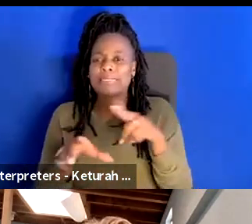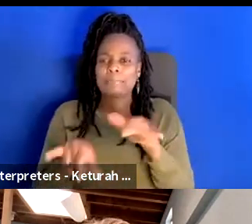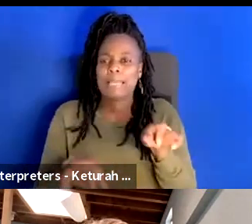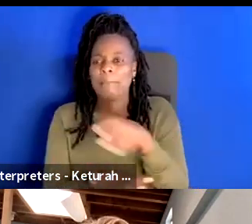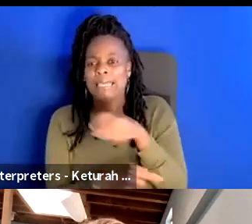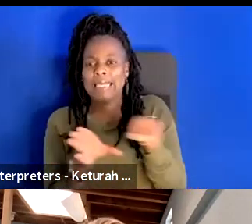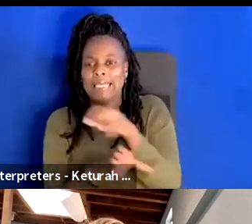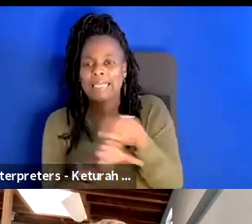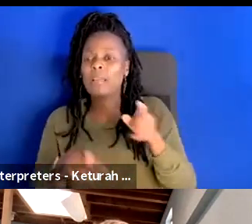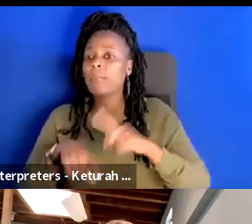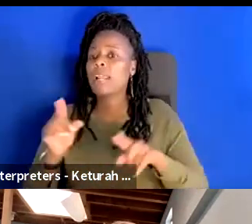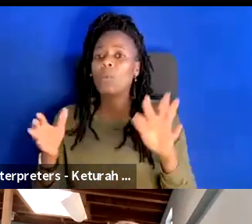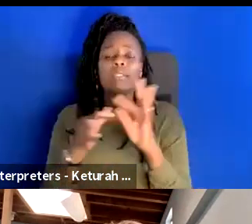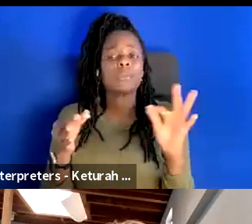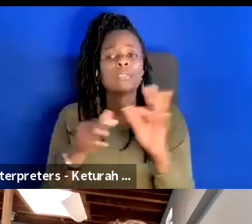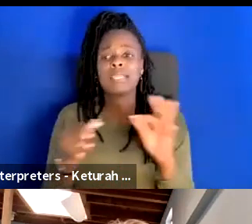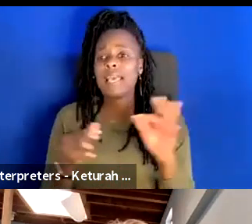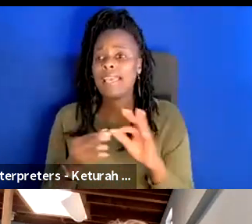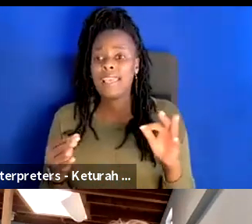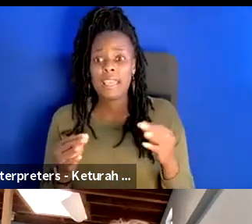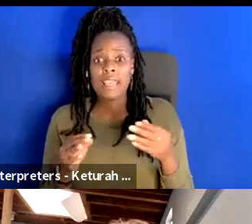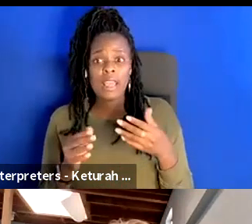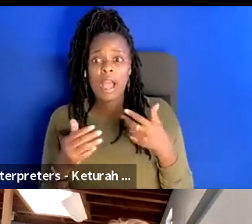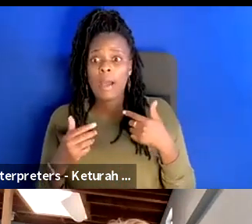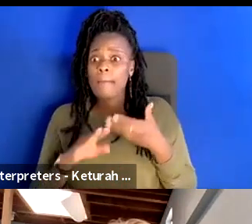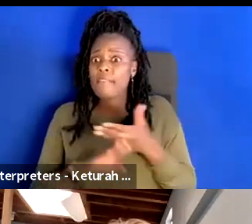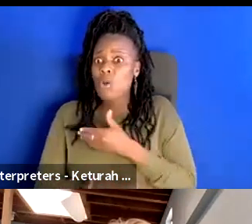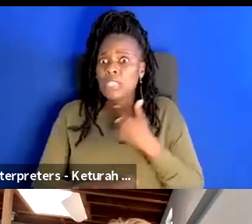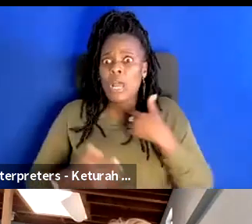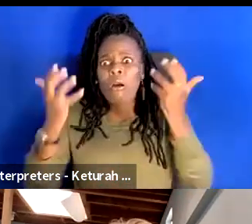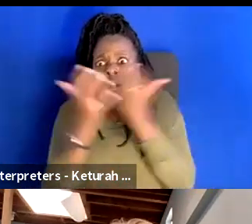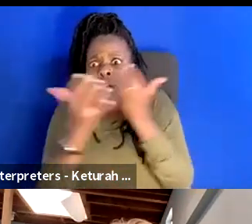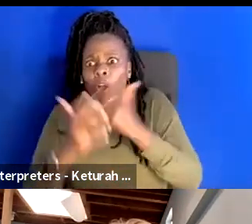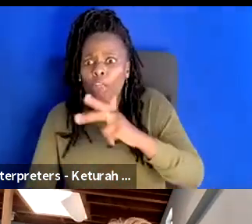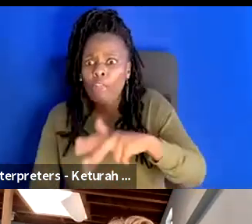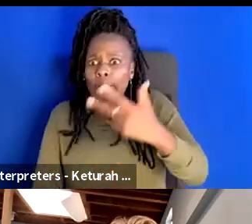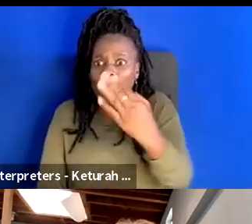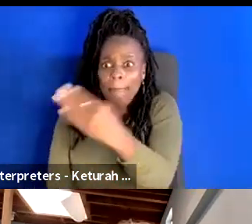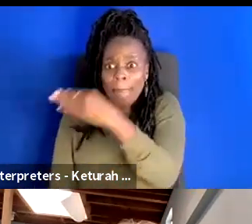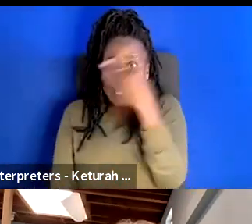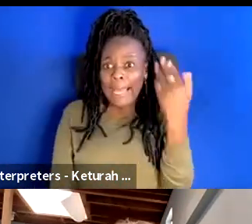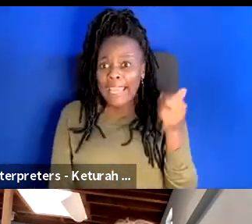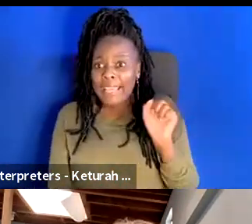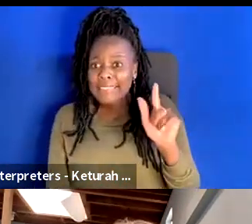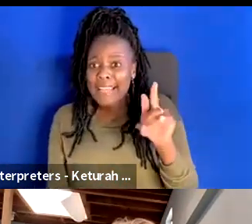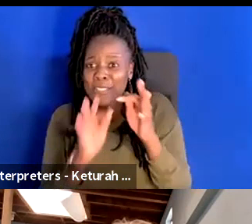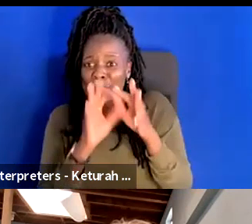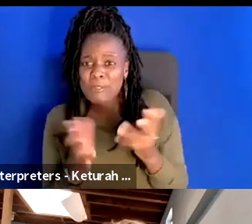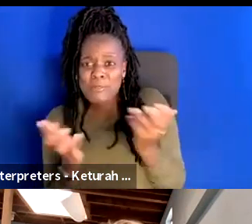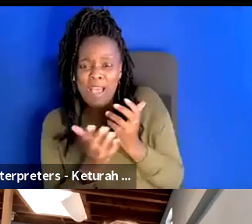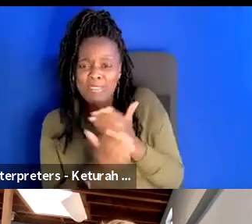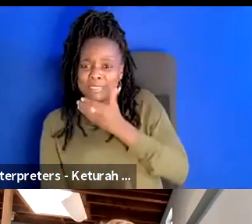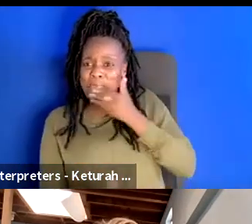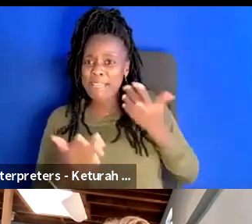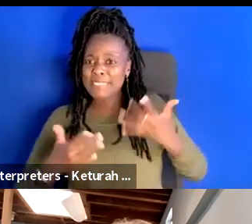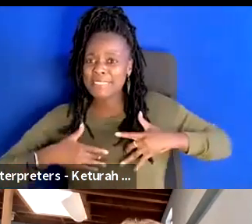But I have to say to our audience, before this started, I was like, three black ASL interpreters? Like, this is the best event I've been to this year.